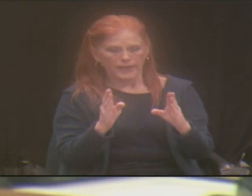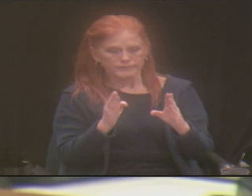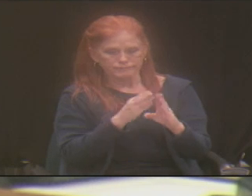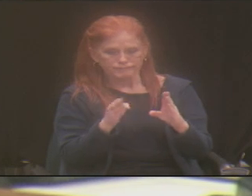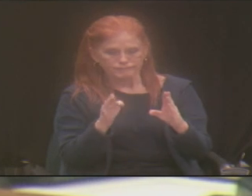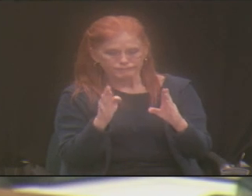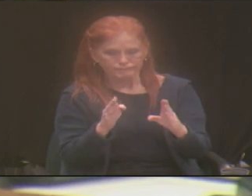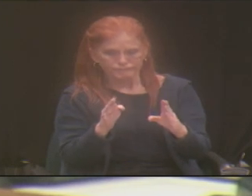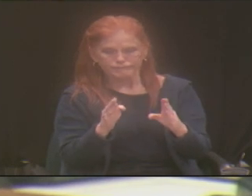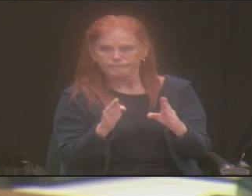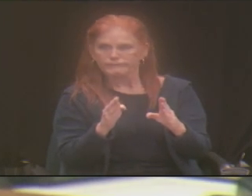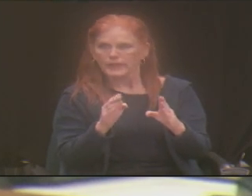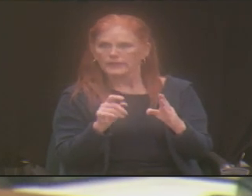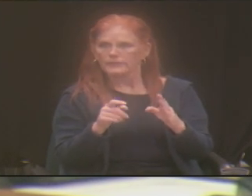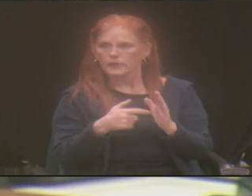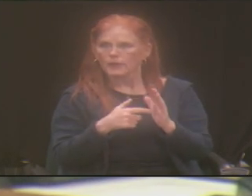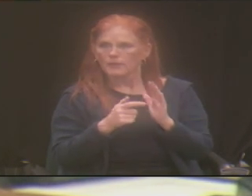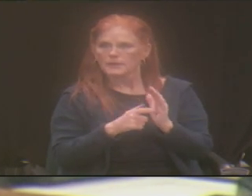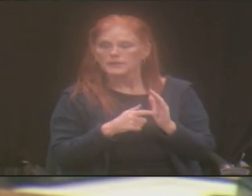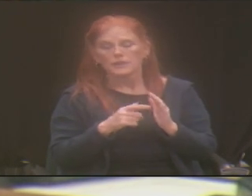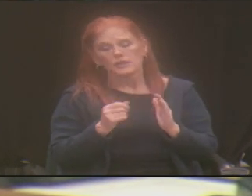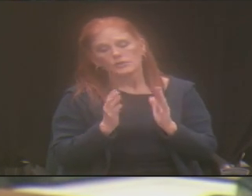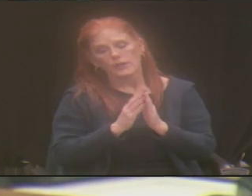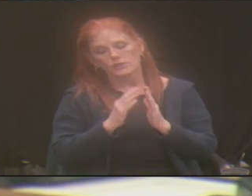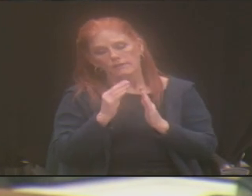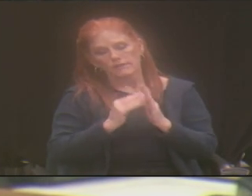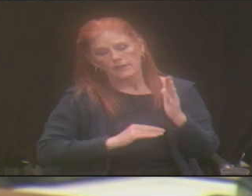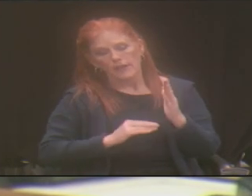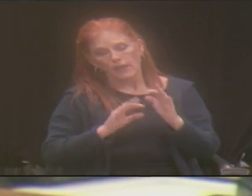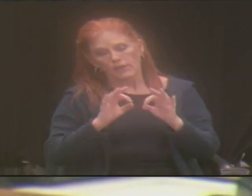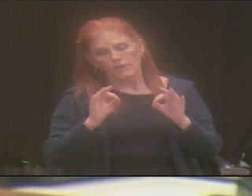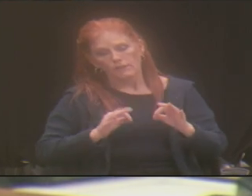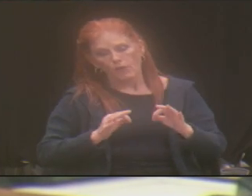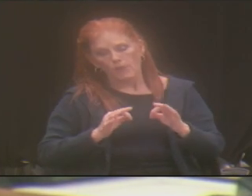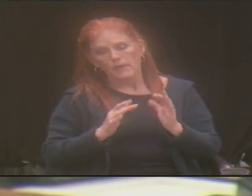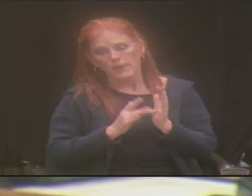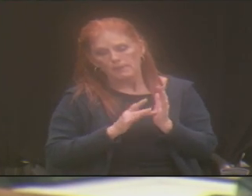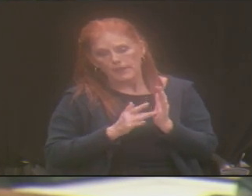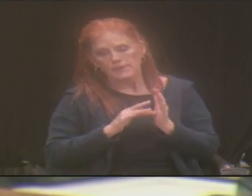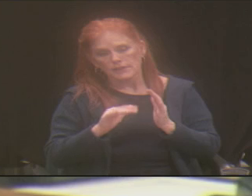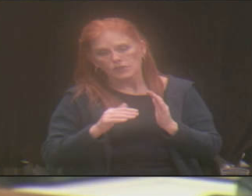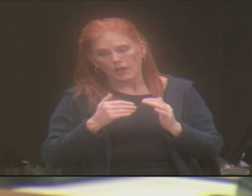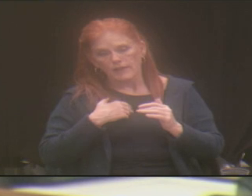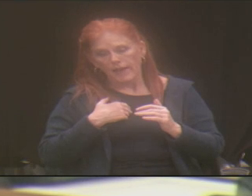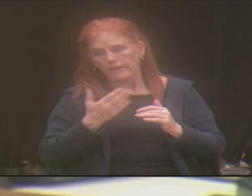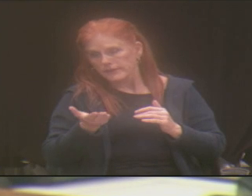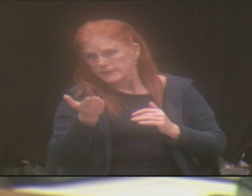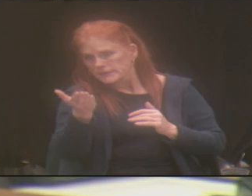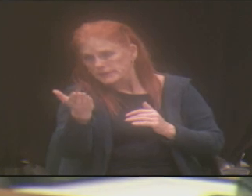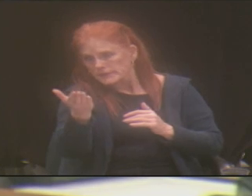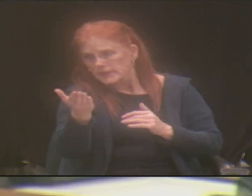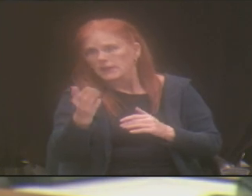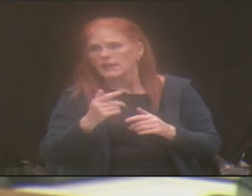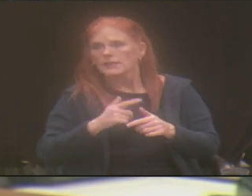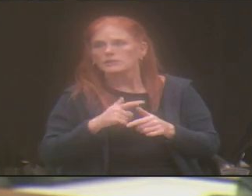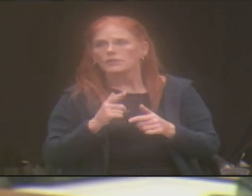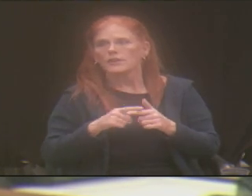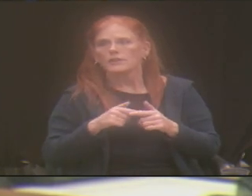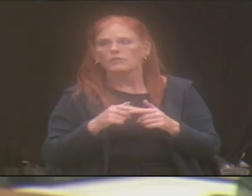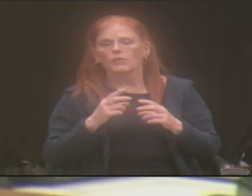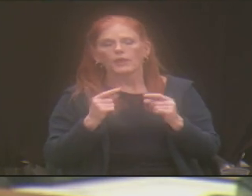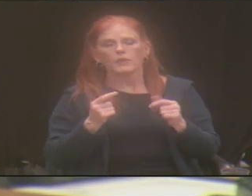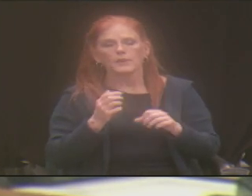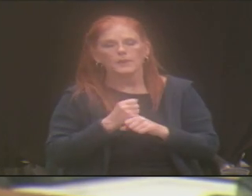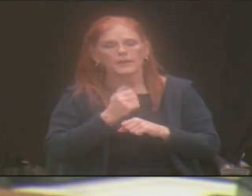So what happens is they ask you to fill out the form and submit the medications that your child is on. So then we promptly get a phone